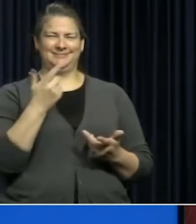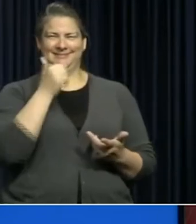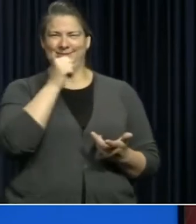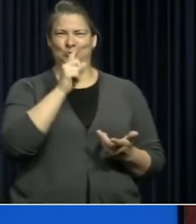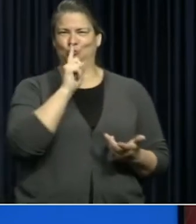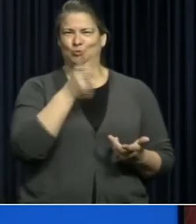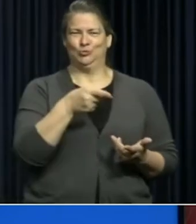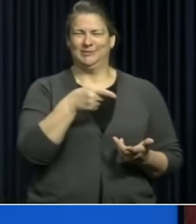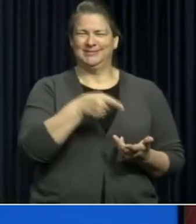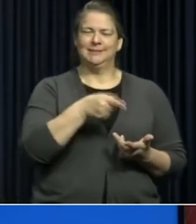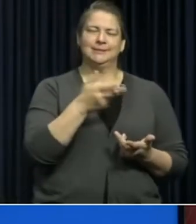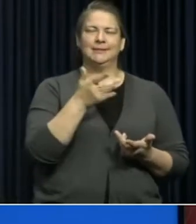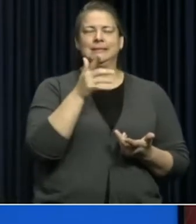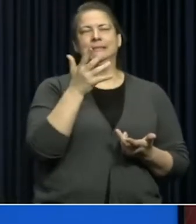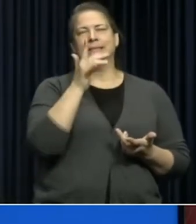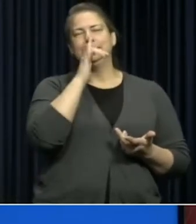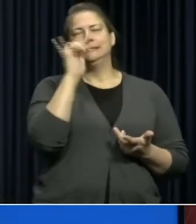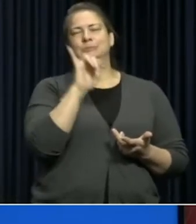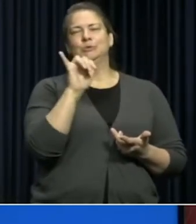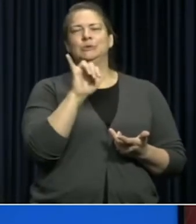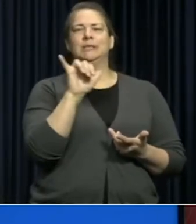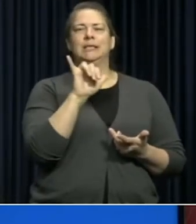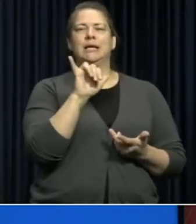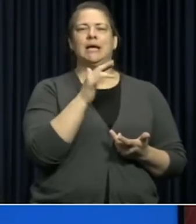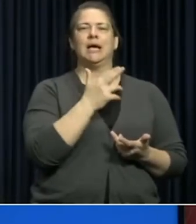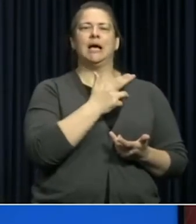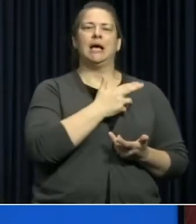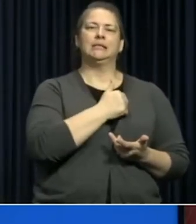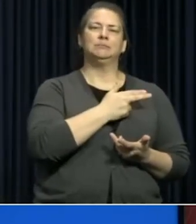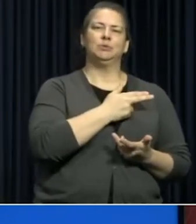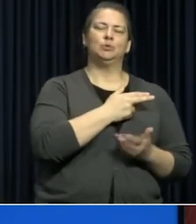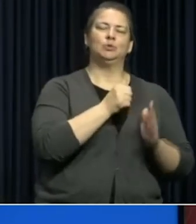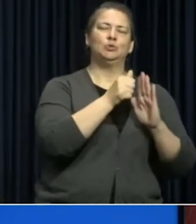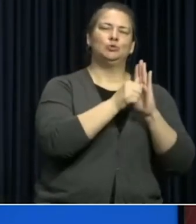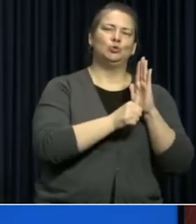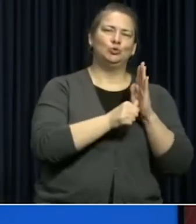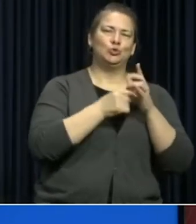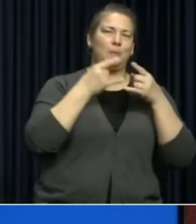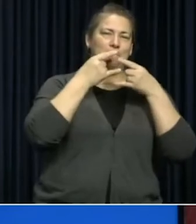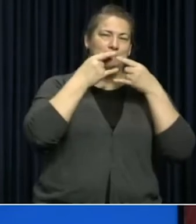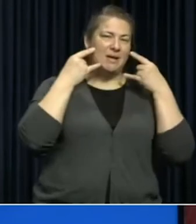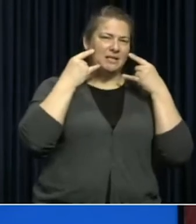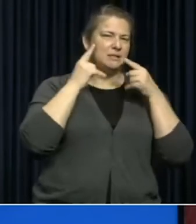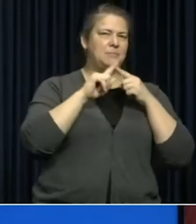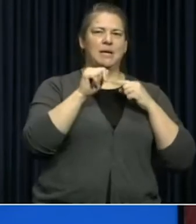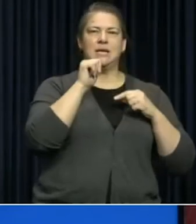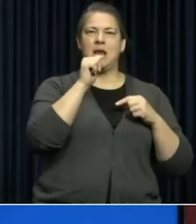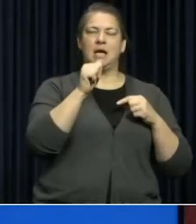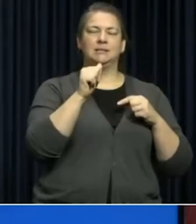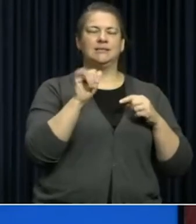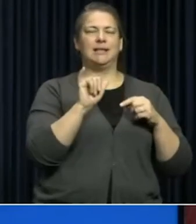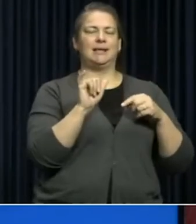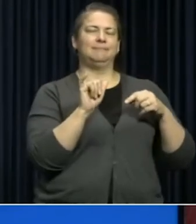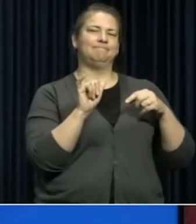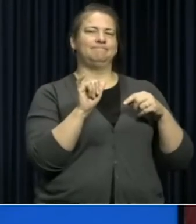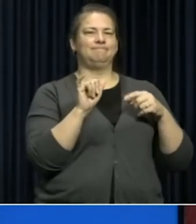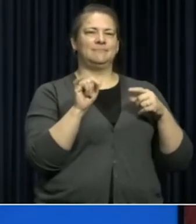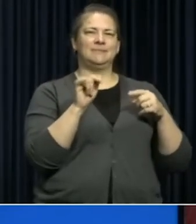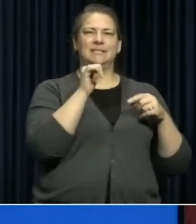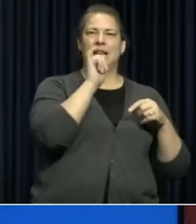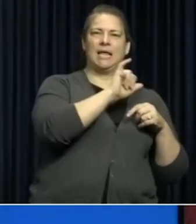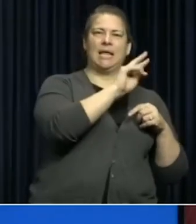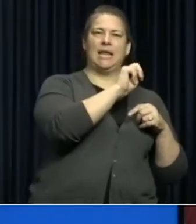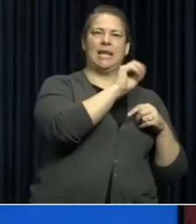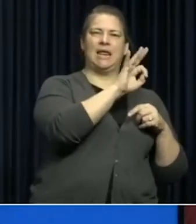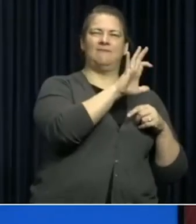These are similarly good to a regular hospital surgical mask, but they're really not as good as the N 95 because they don't fit properly